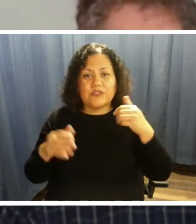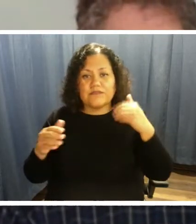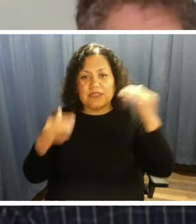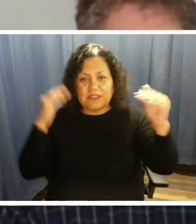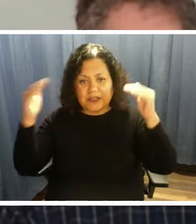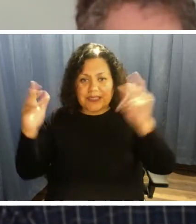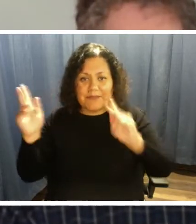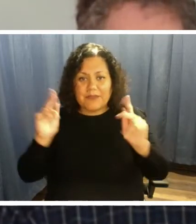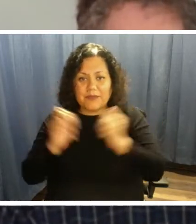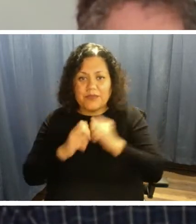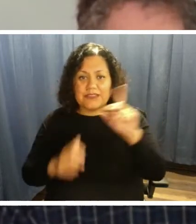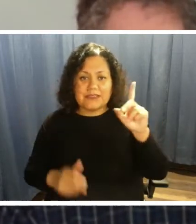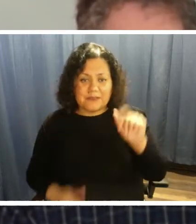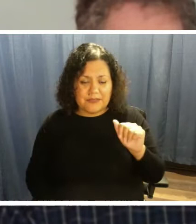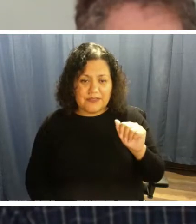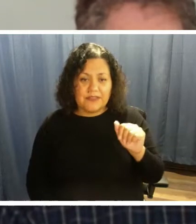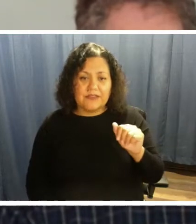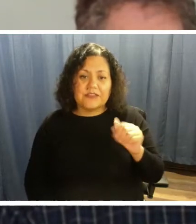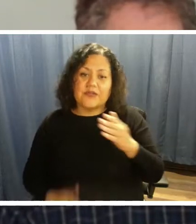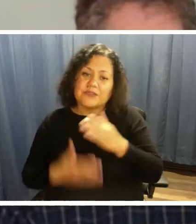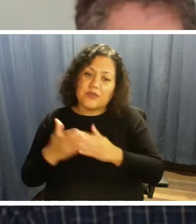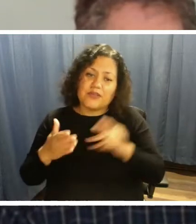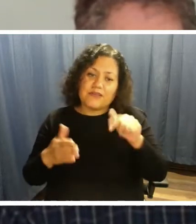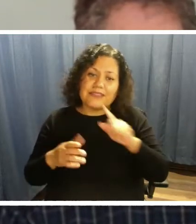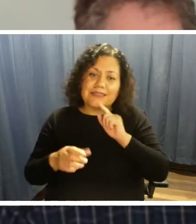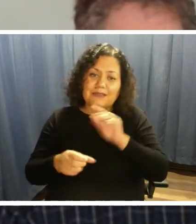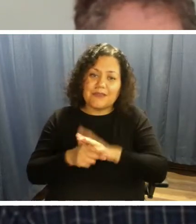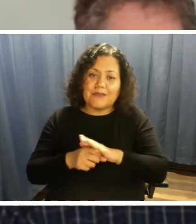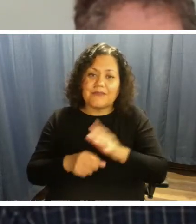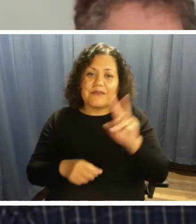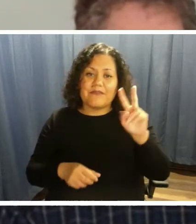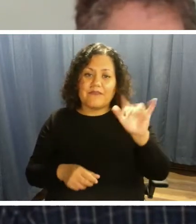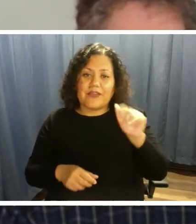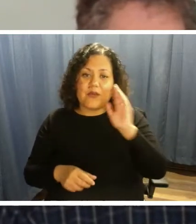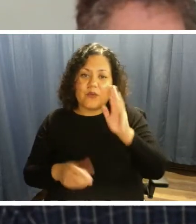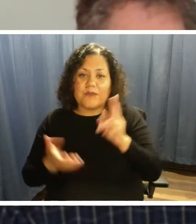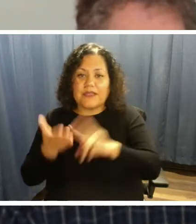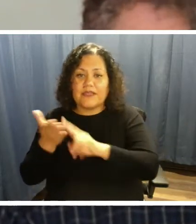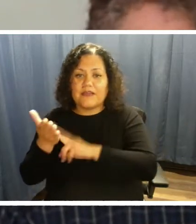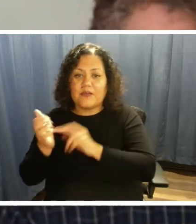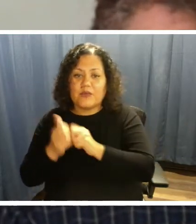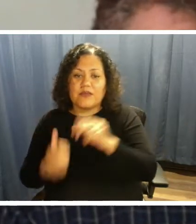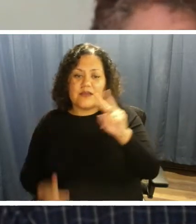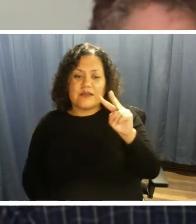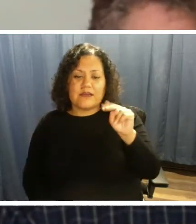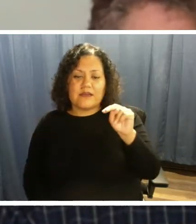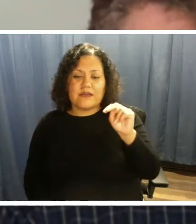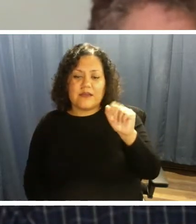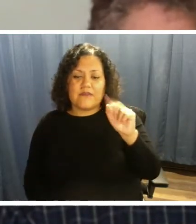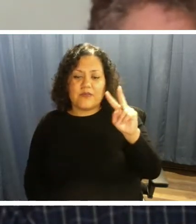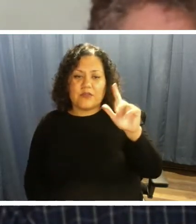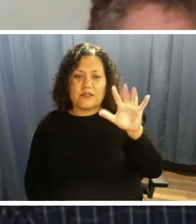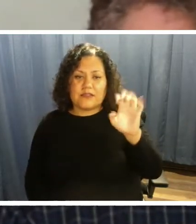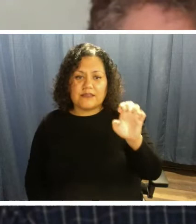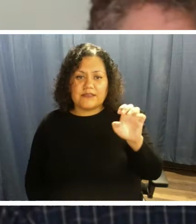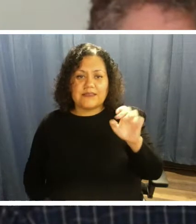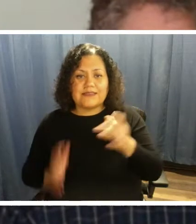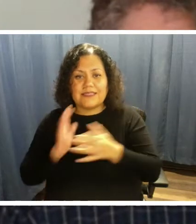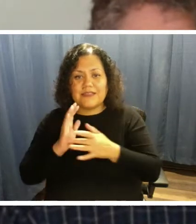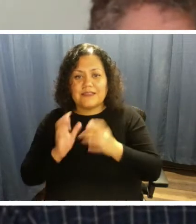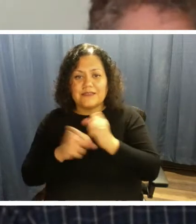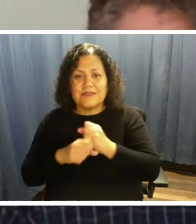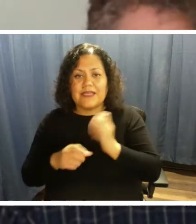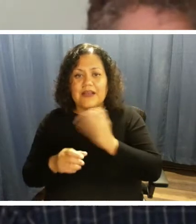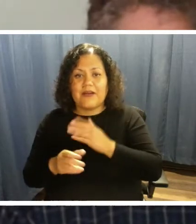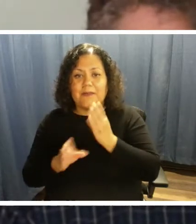with disabilities. So as part of this commitment, Via will be contracting with NaviLens Code Technology to help make our bus stops